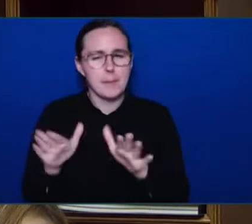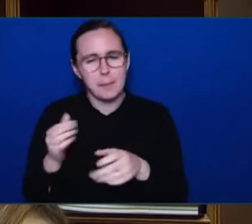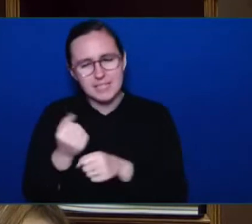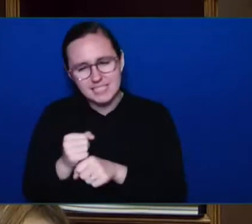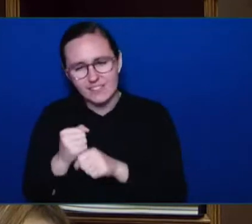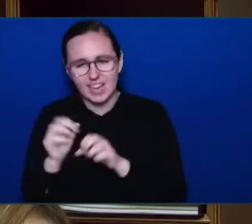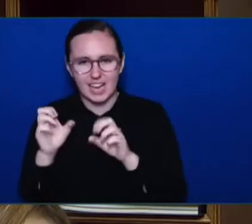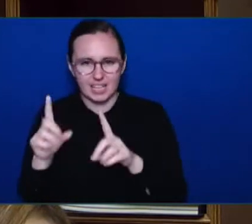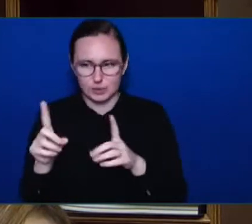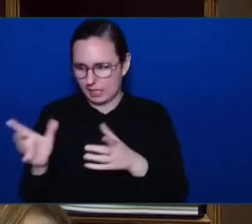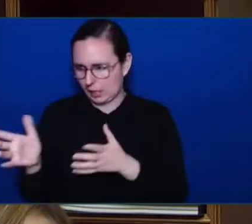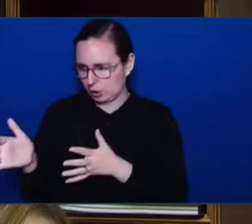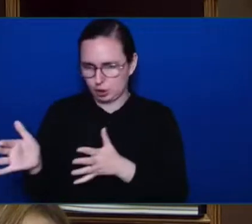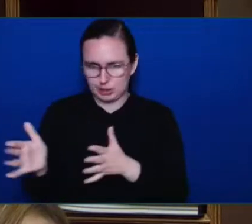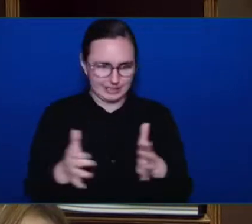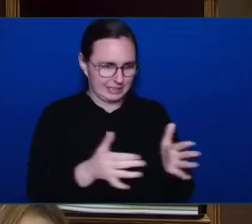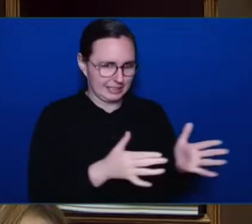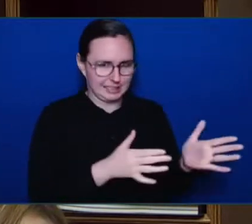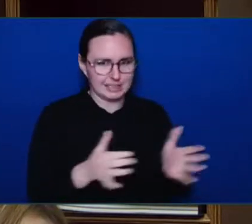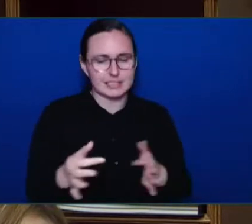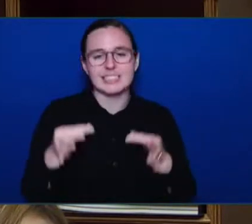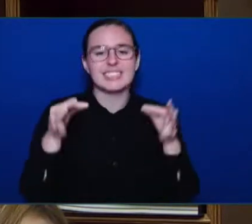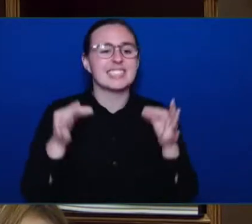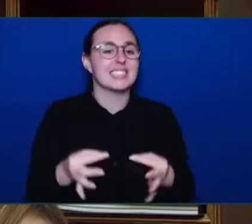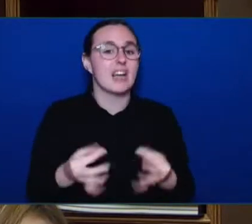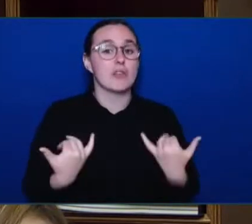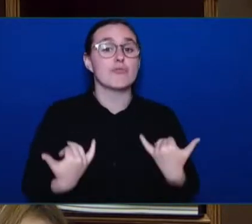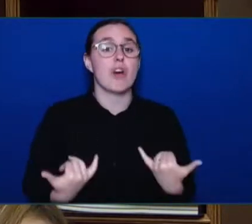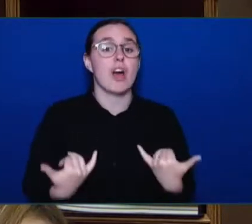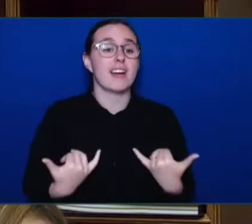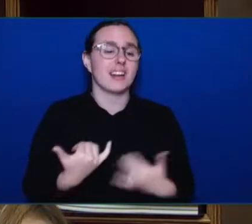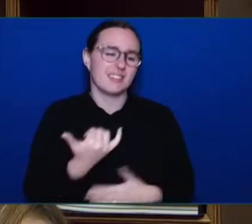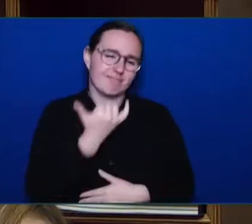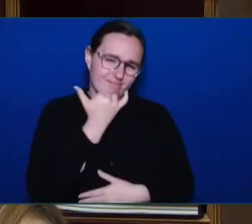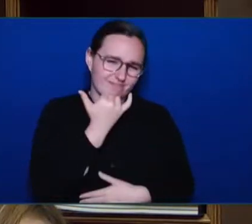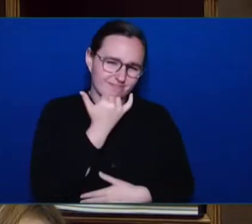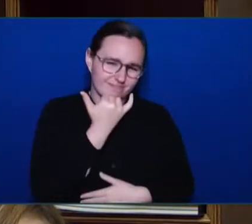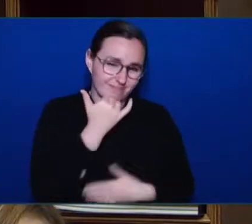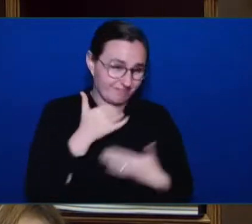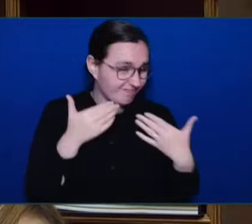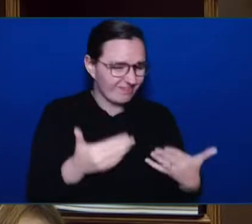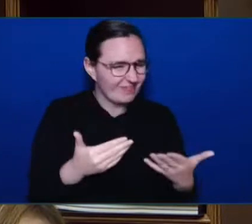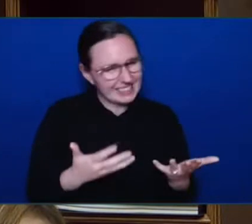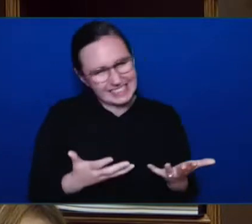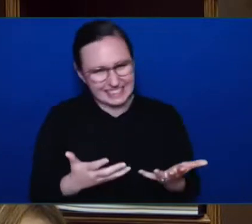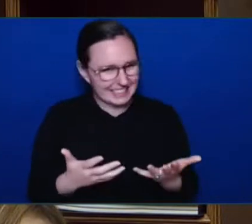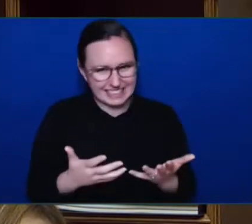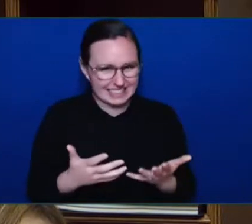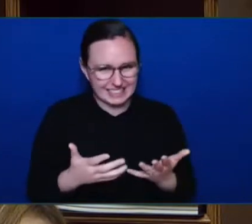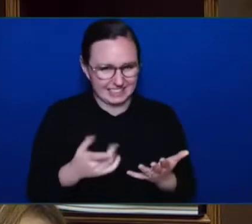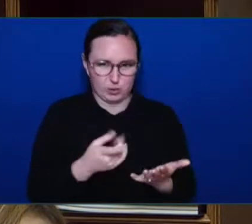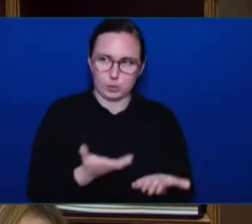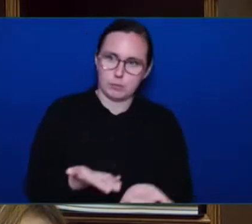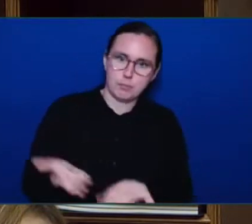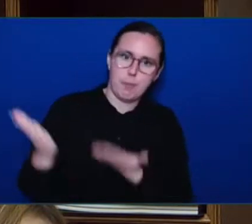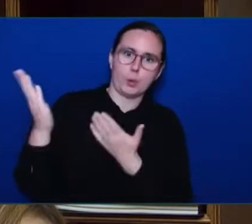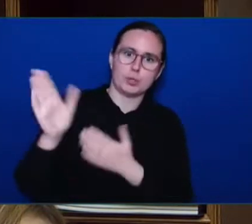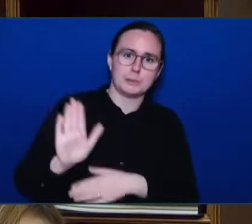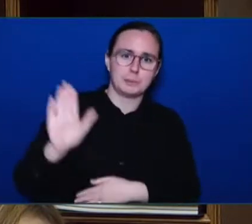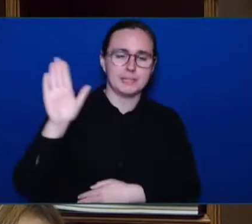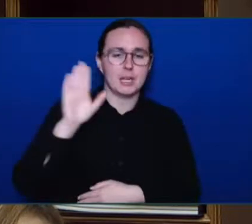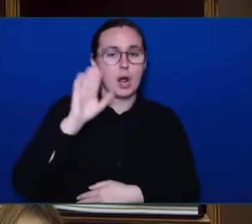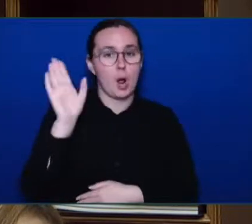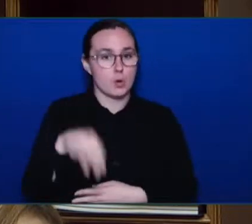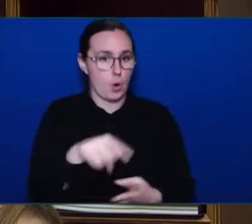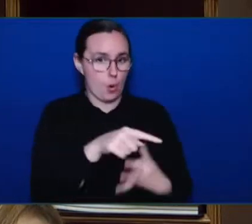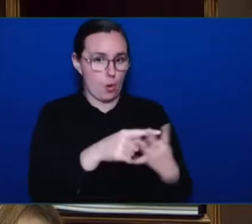wasn't the right time to pursue the bid. And I know that's extraordinarily disappointing to the nations. We are sitting here